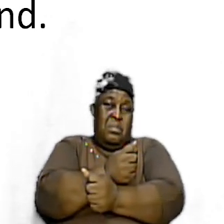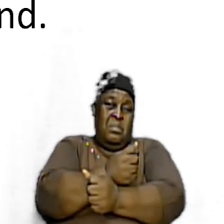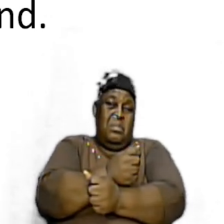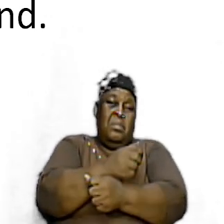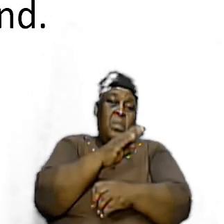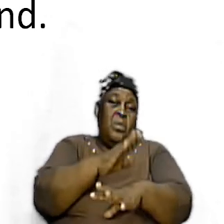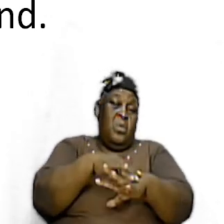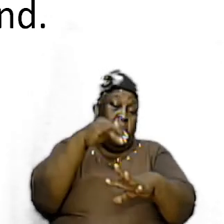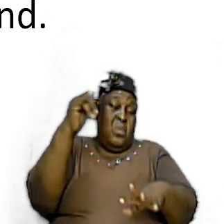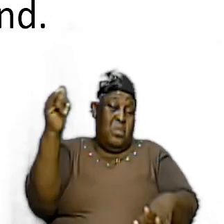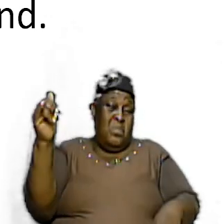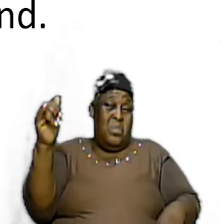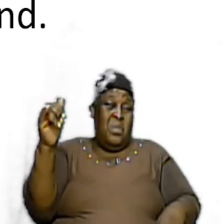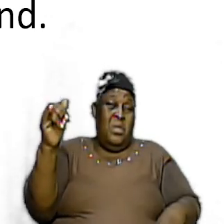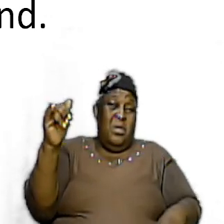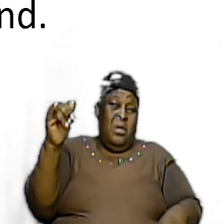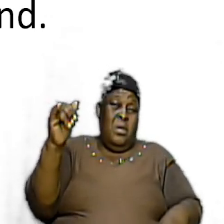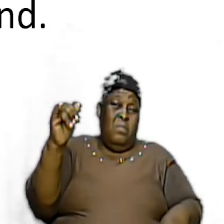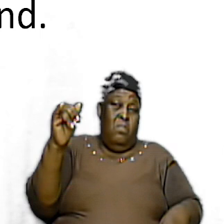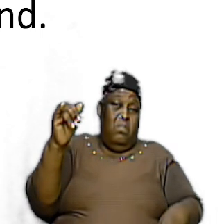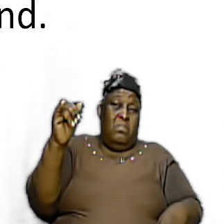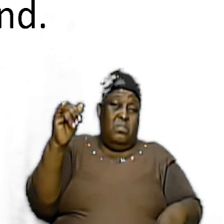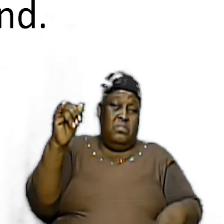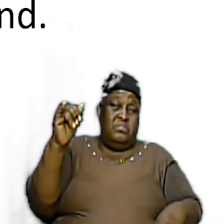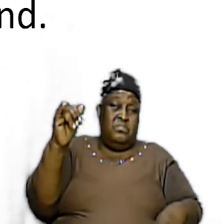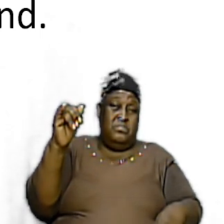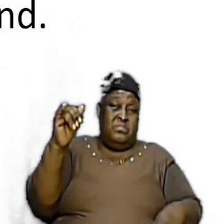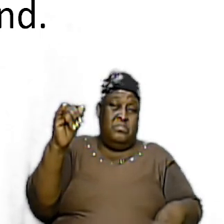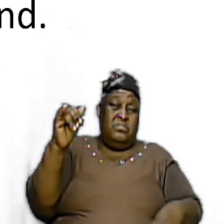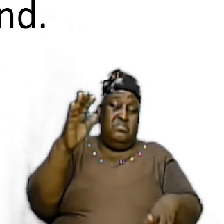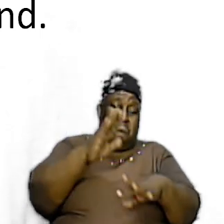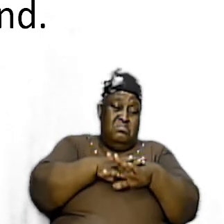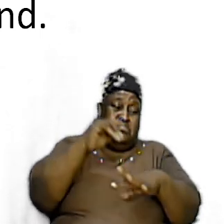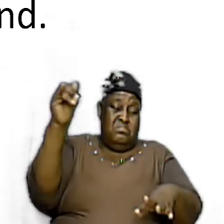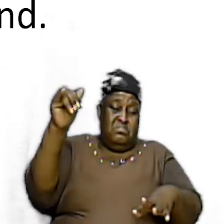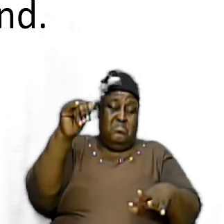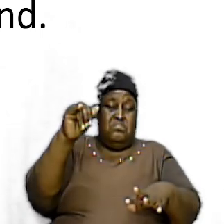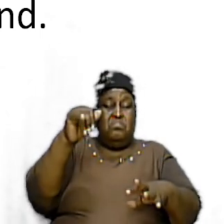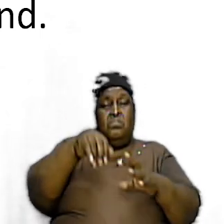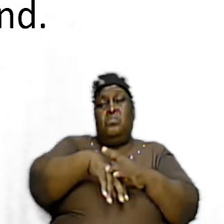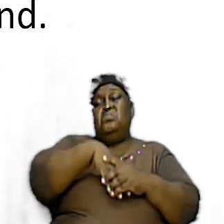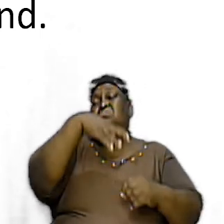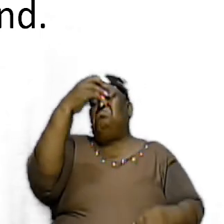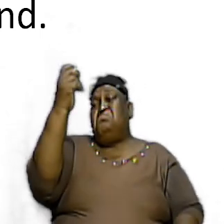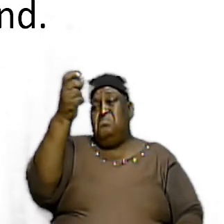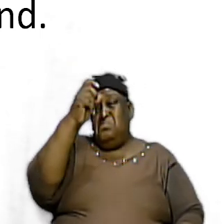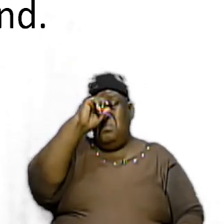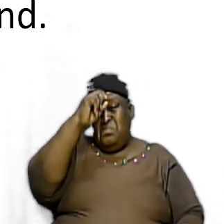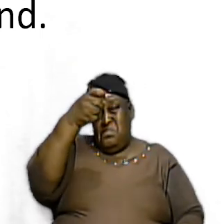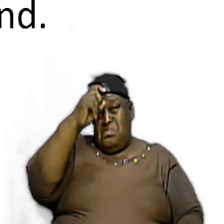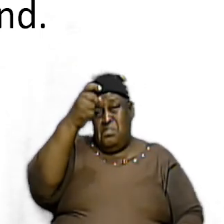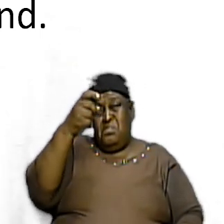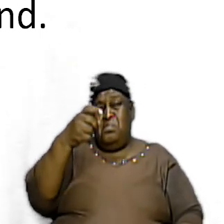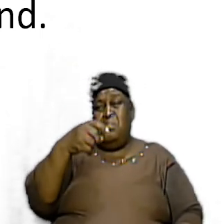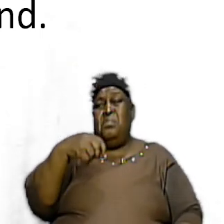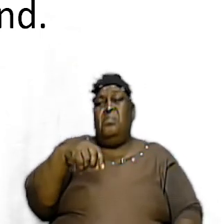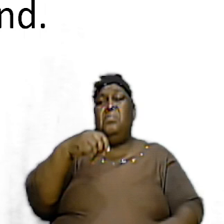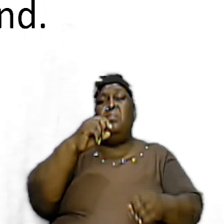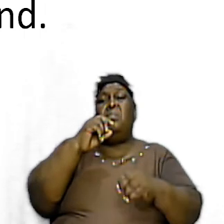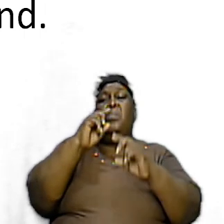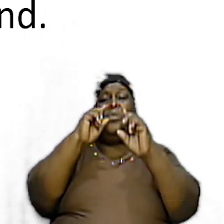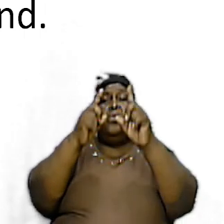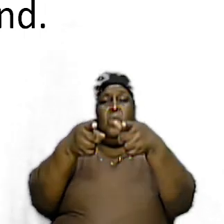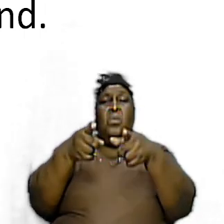called out refers to them being called out of Egypt and being set on their way